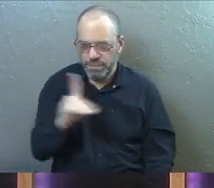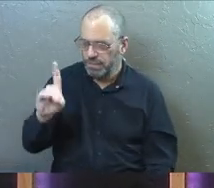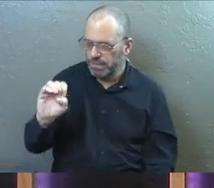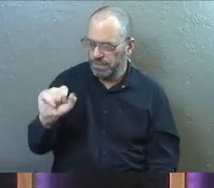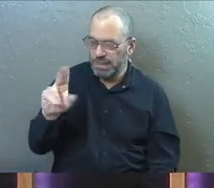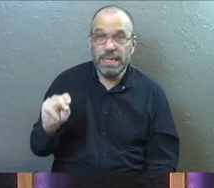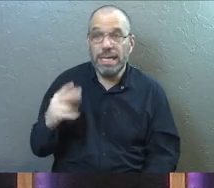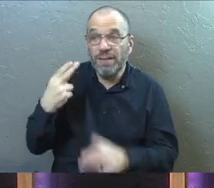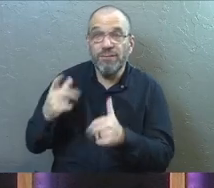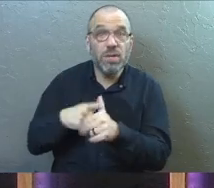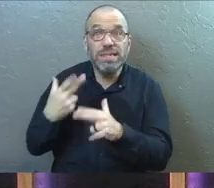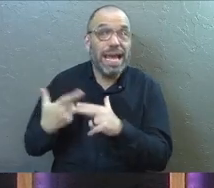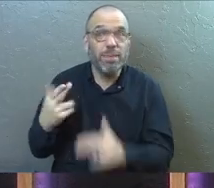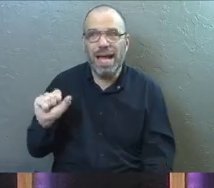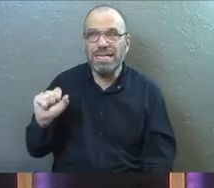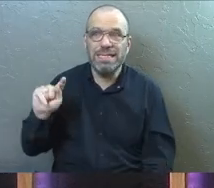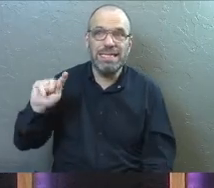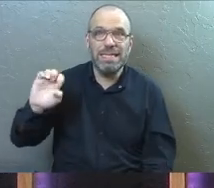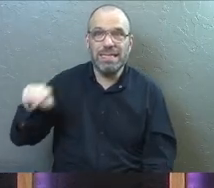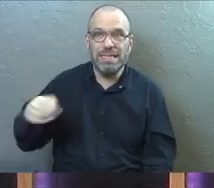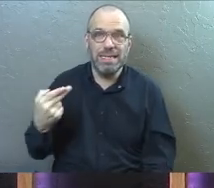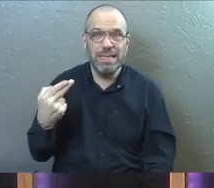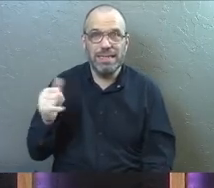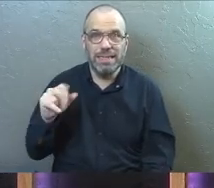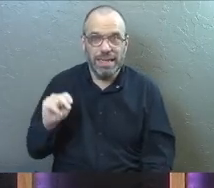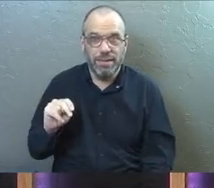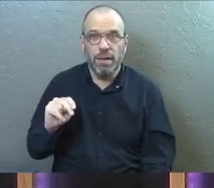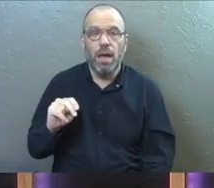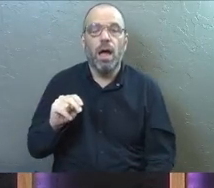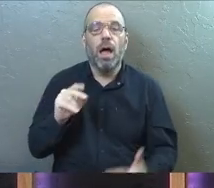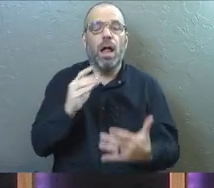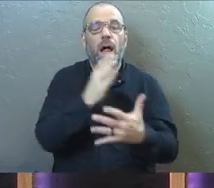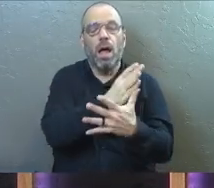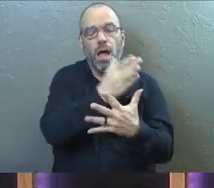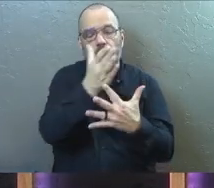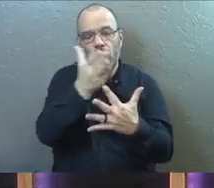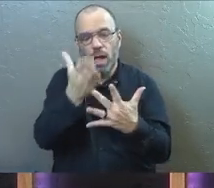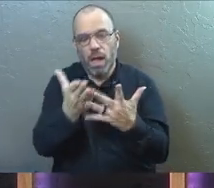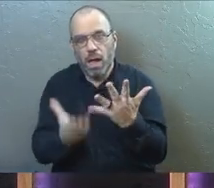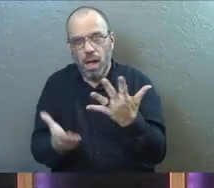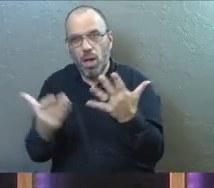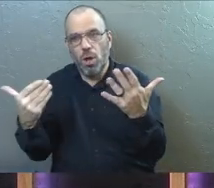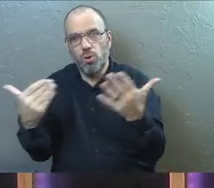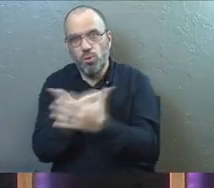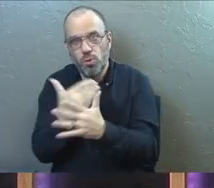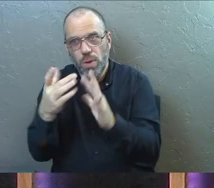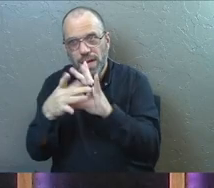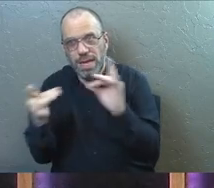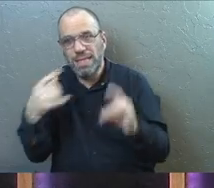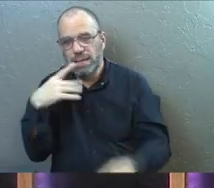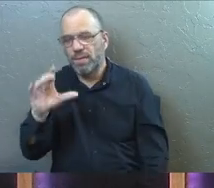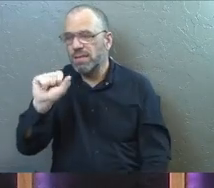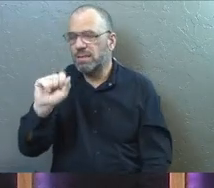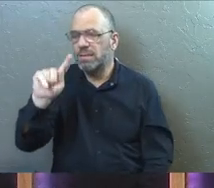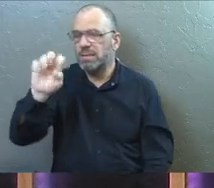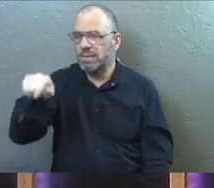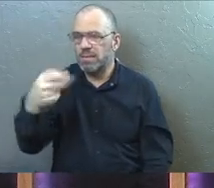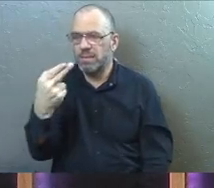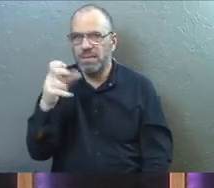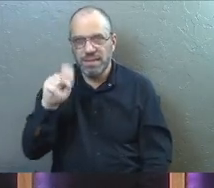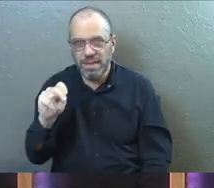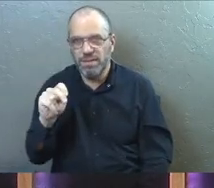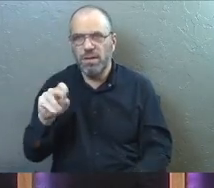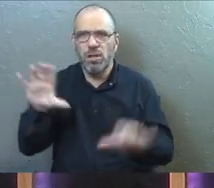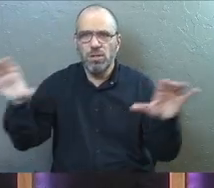first one was Stephen and then it launches into this new narrative and says Stephen is